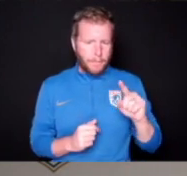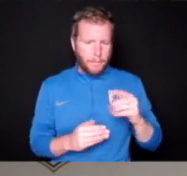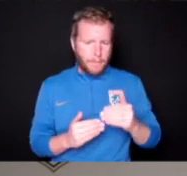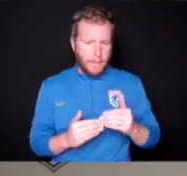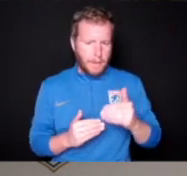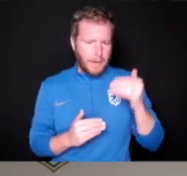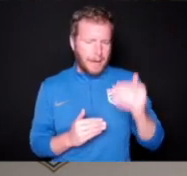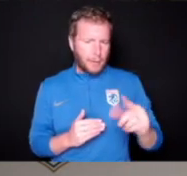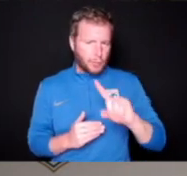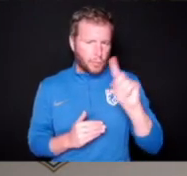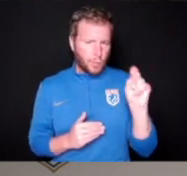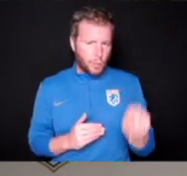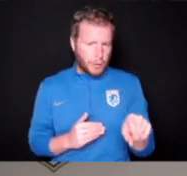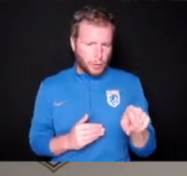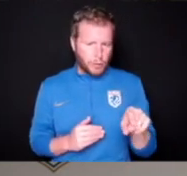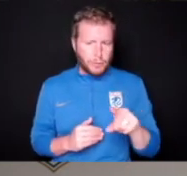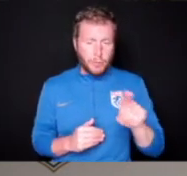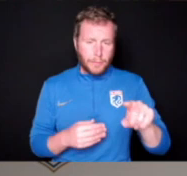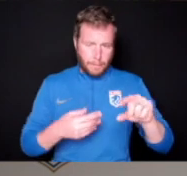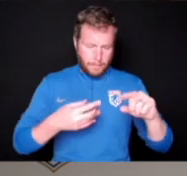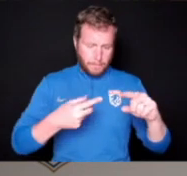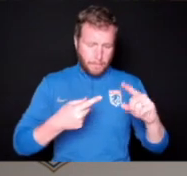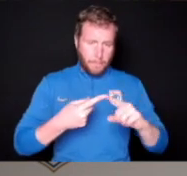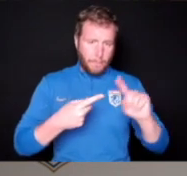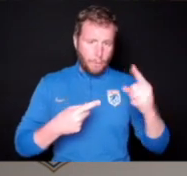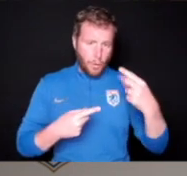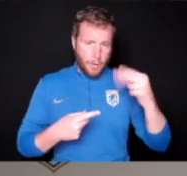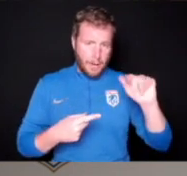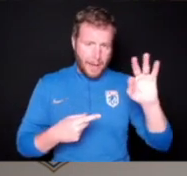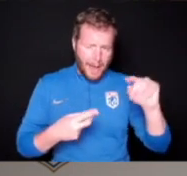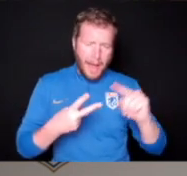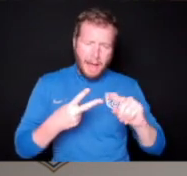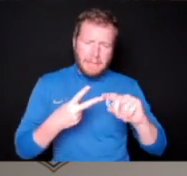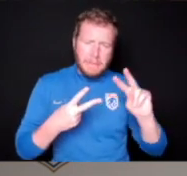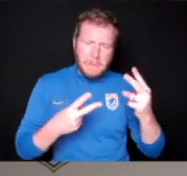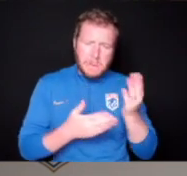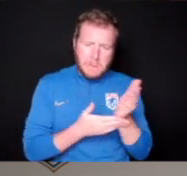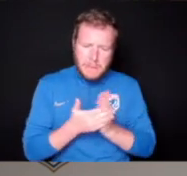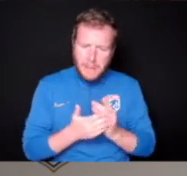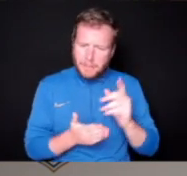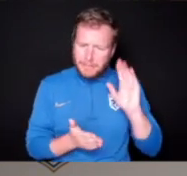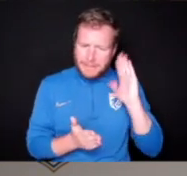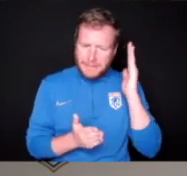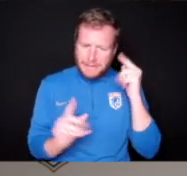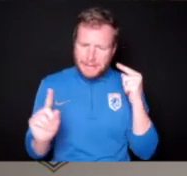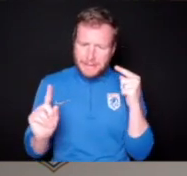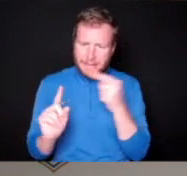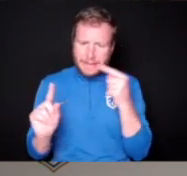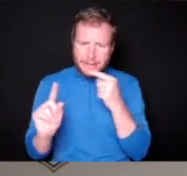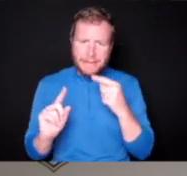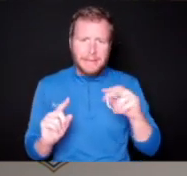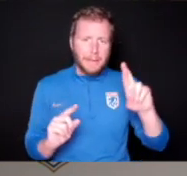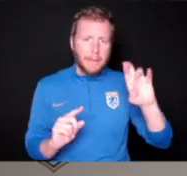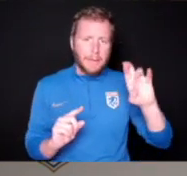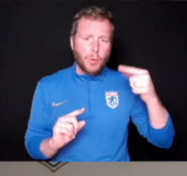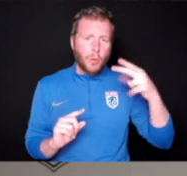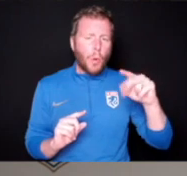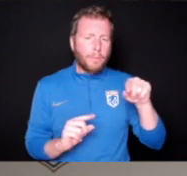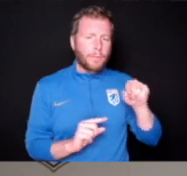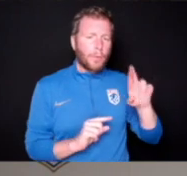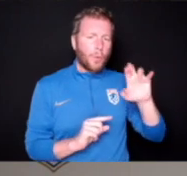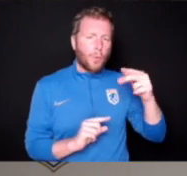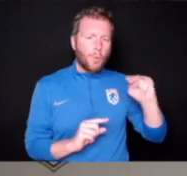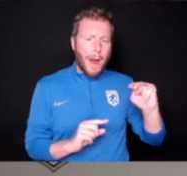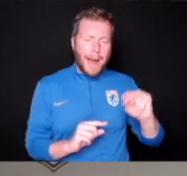during the first half and a little bit of the second, it seemed like a concerted effort from the ring to build through the left side, on